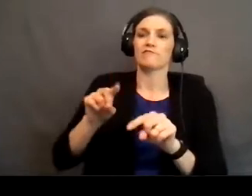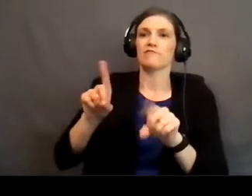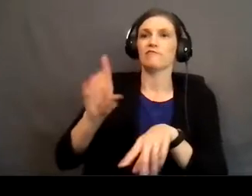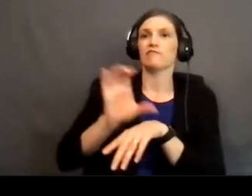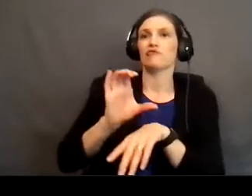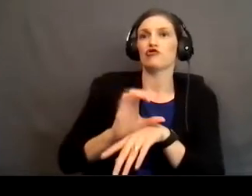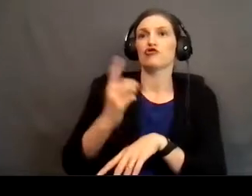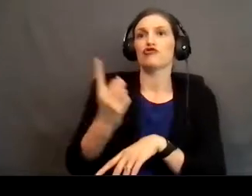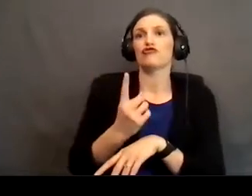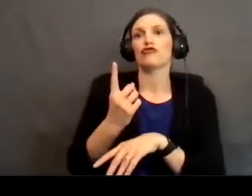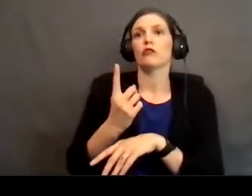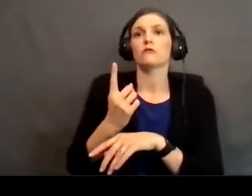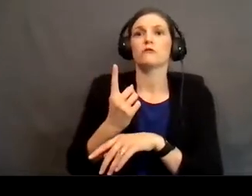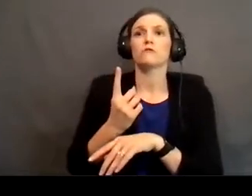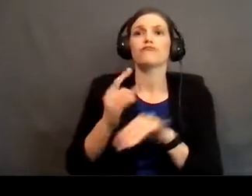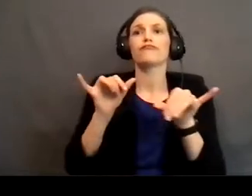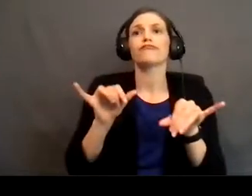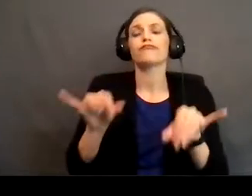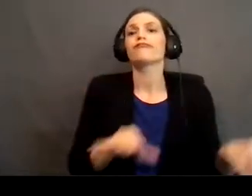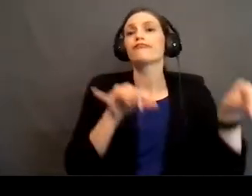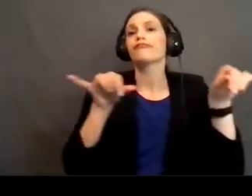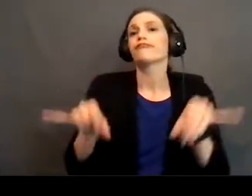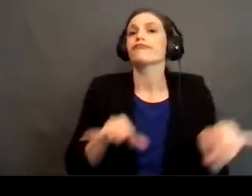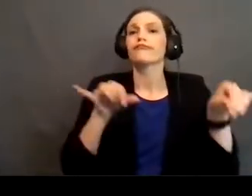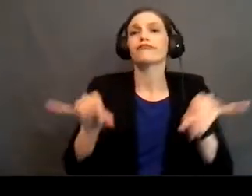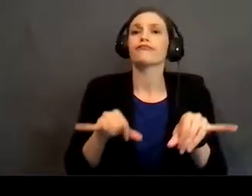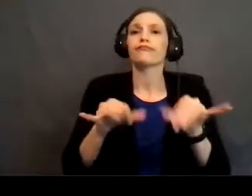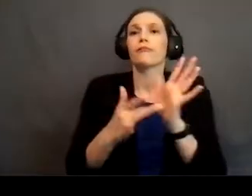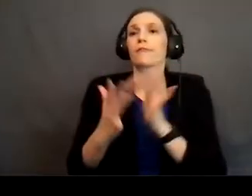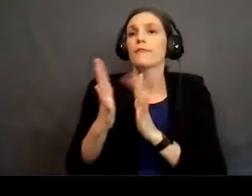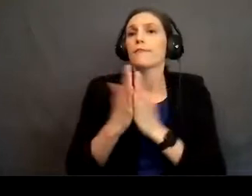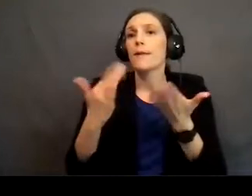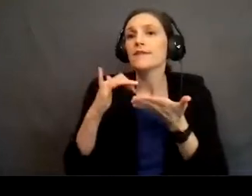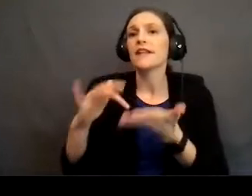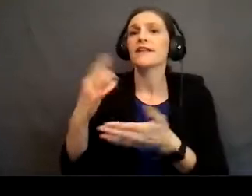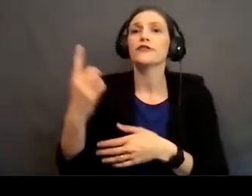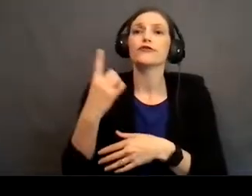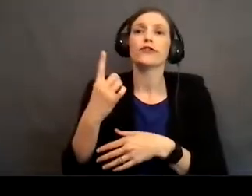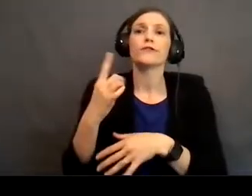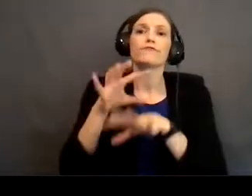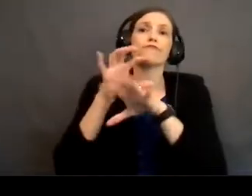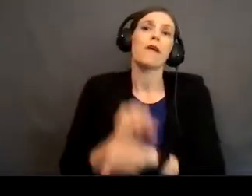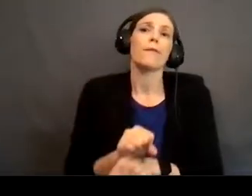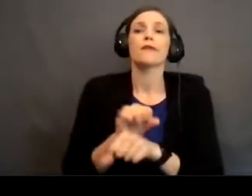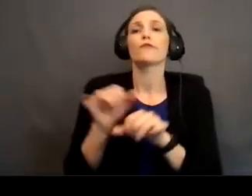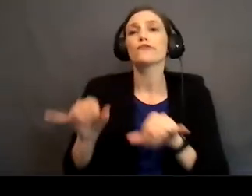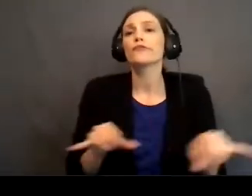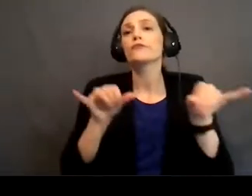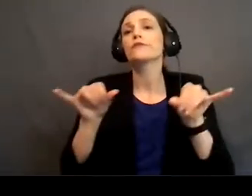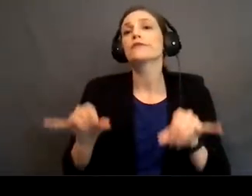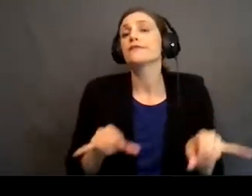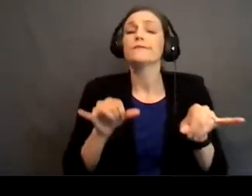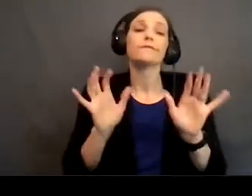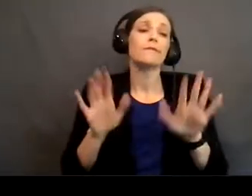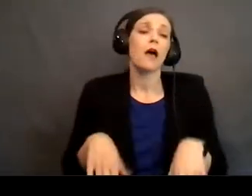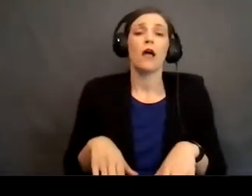just routine, right? Sometimes our Bible study is just routine. We just do it to do it, to check off the box, to say